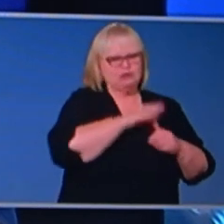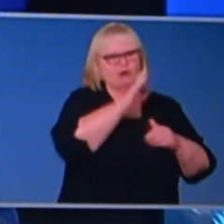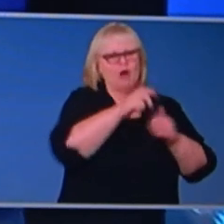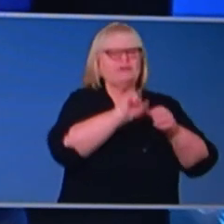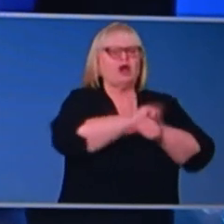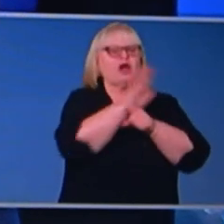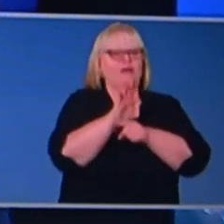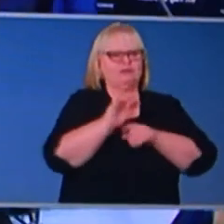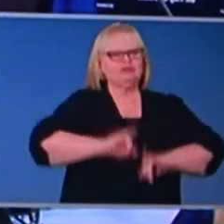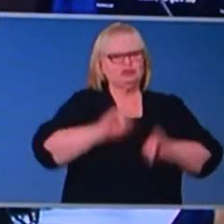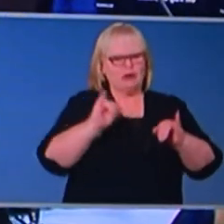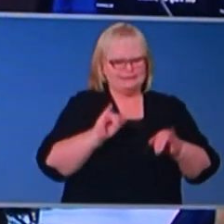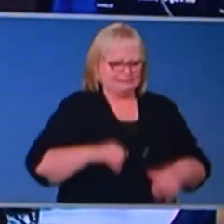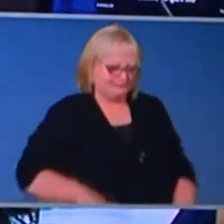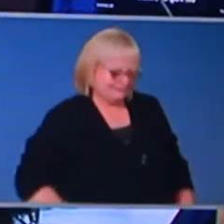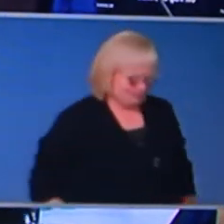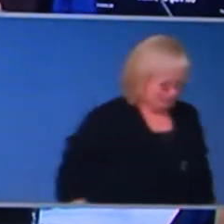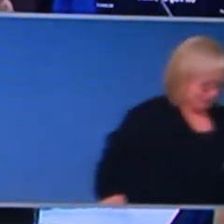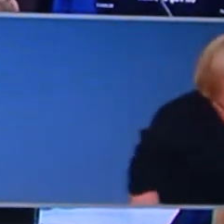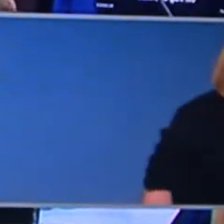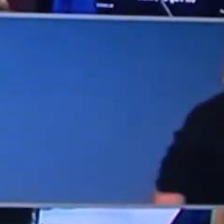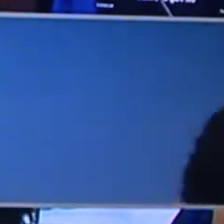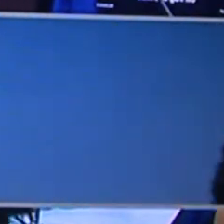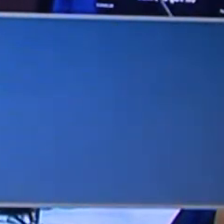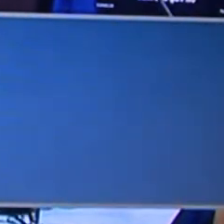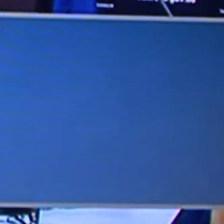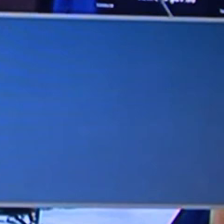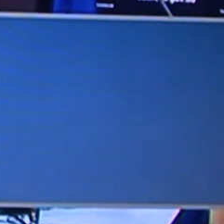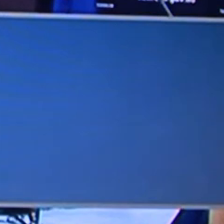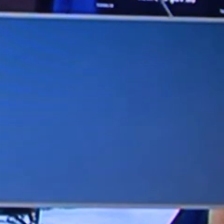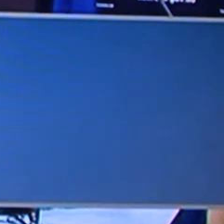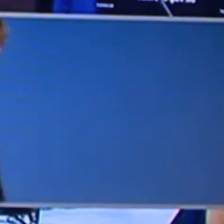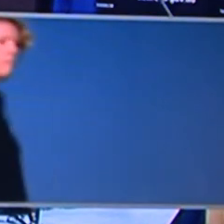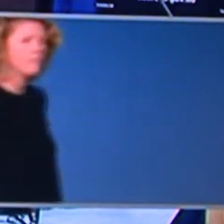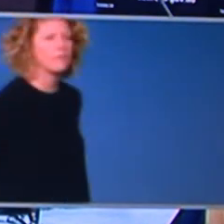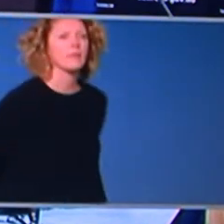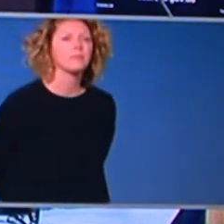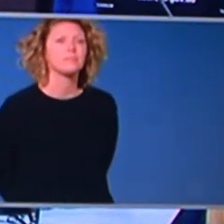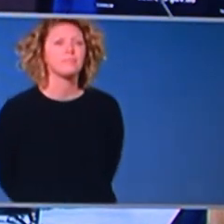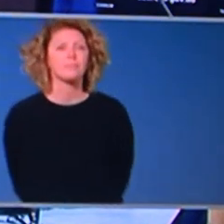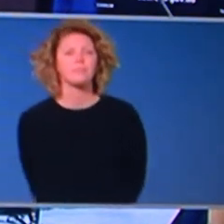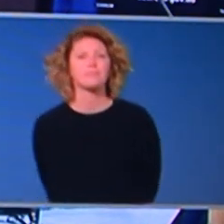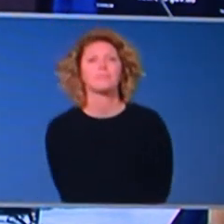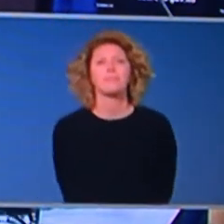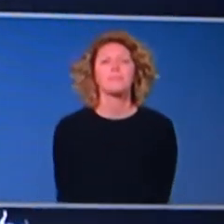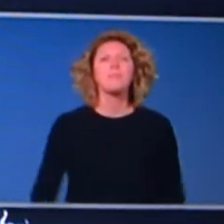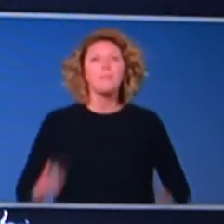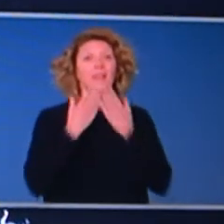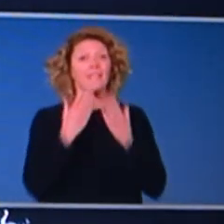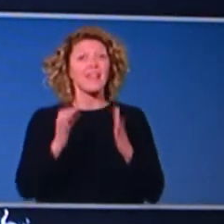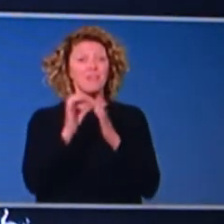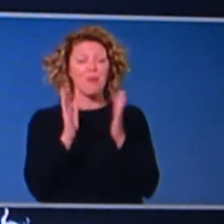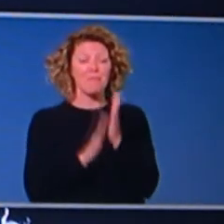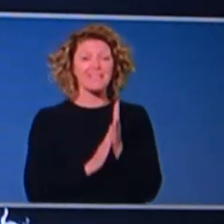-19 crisis. Thanks, Richard. Thanks. Thanks, PM. And firstly, I'll go to the code. And can I specifically